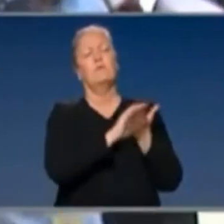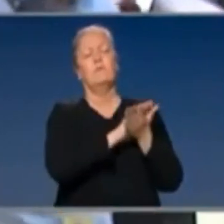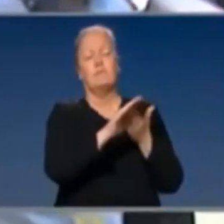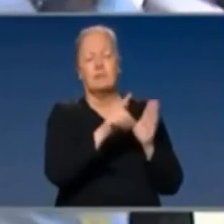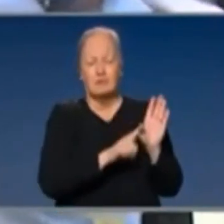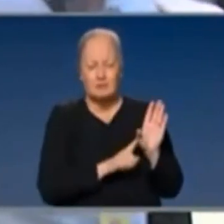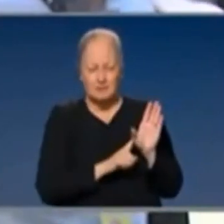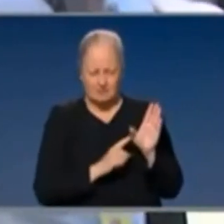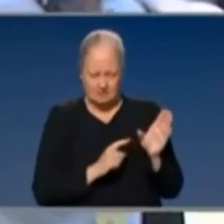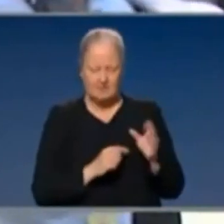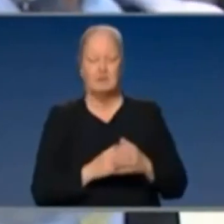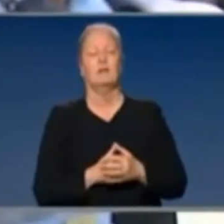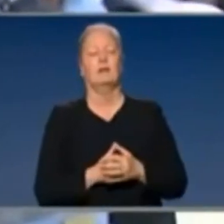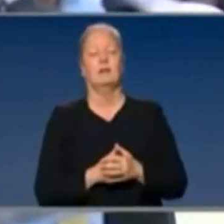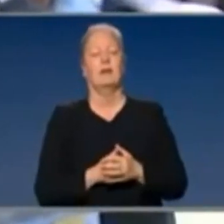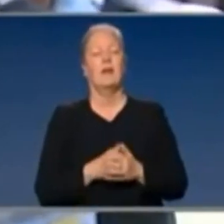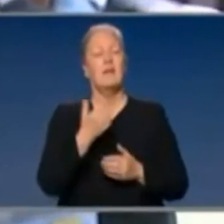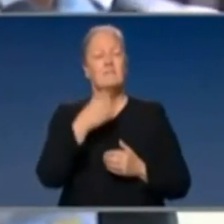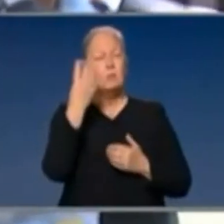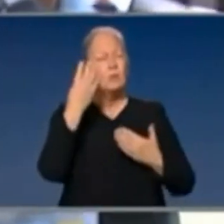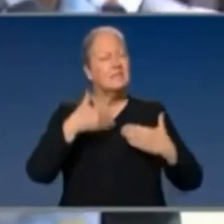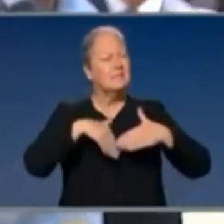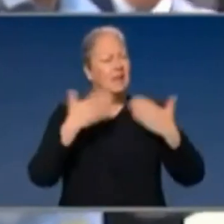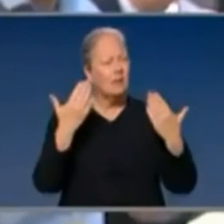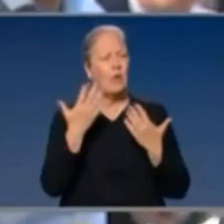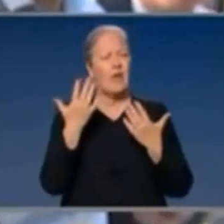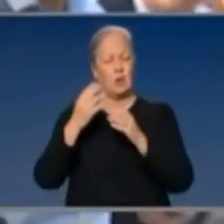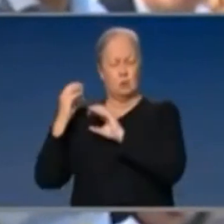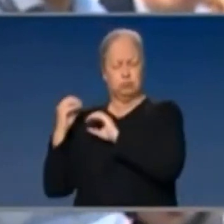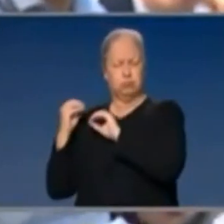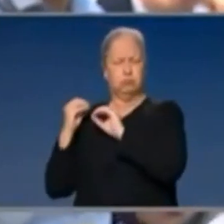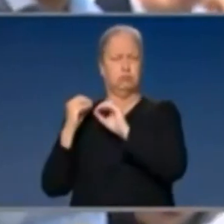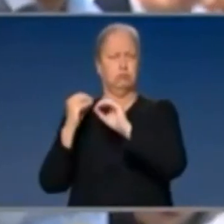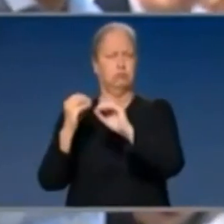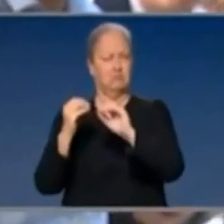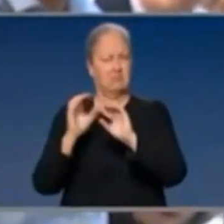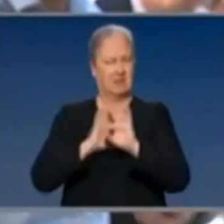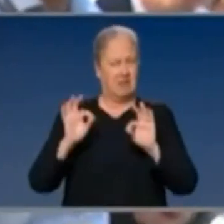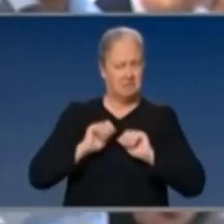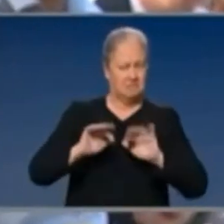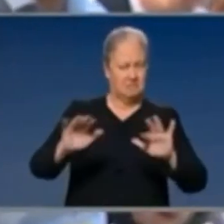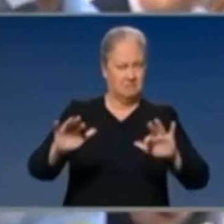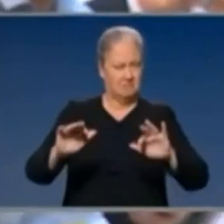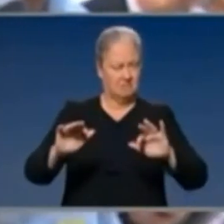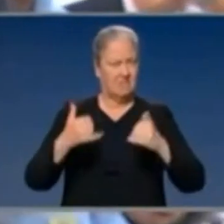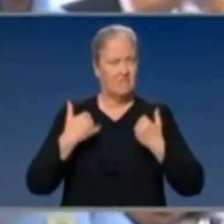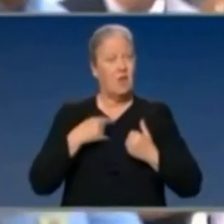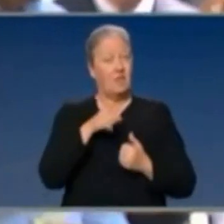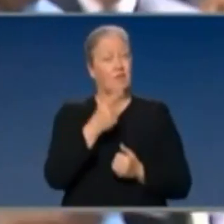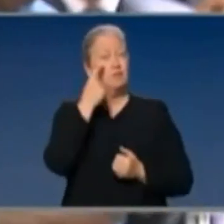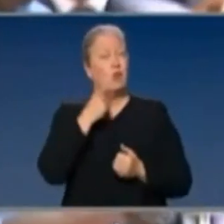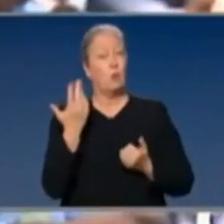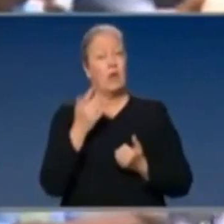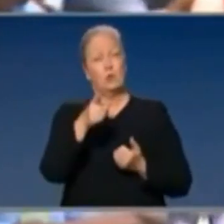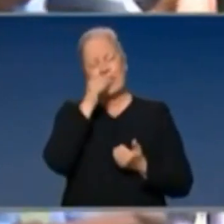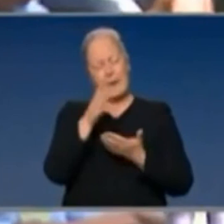is that there is 14 days of zero community transmission. Is that consistent with an elimination strategy or